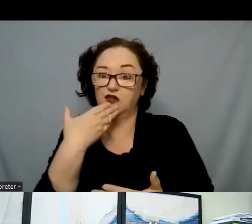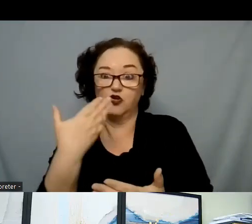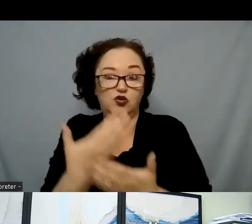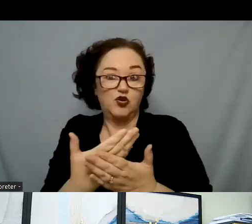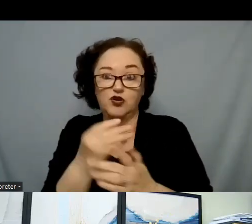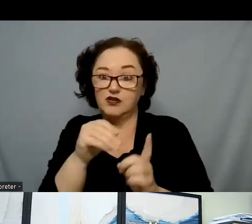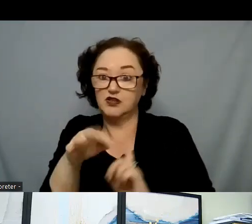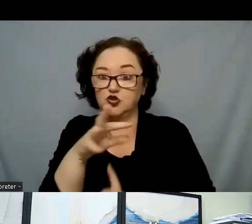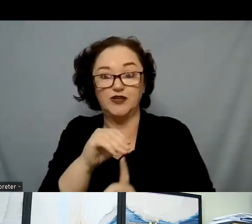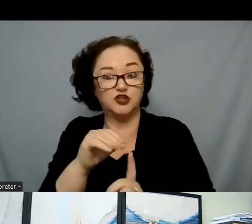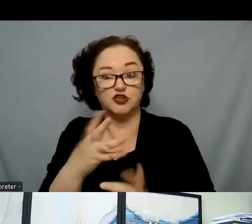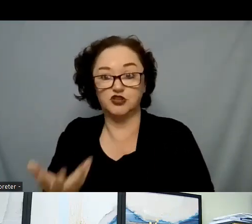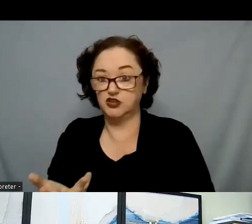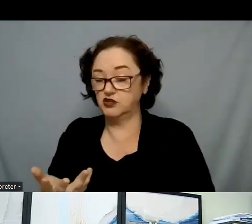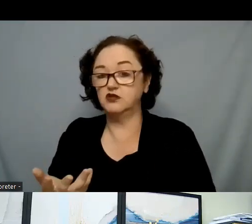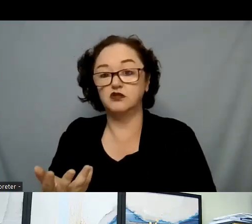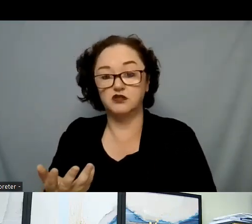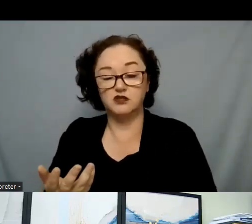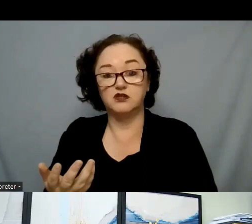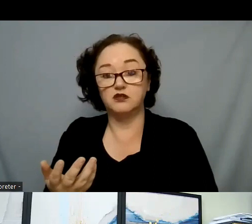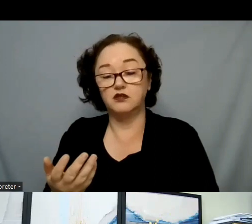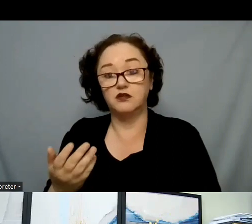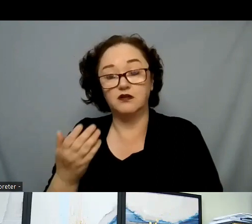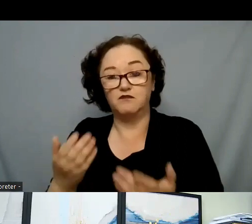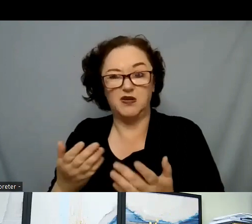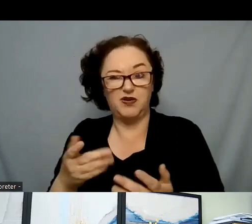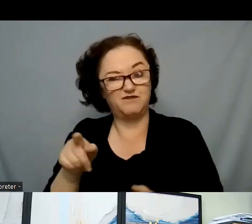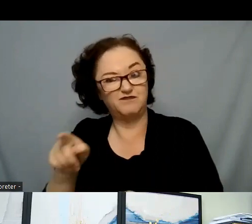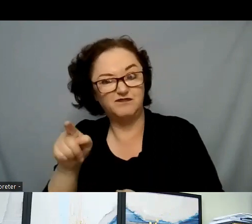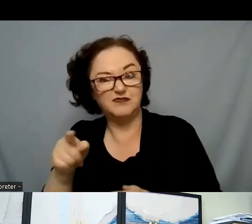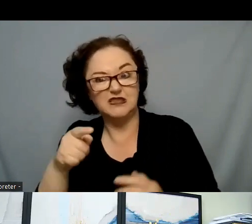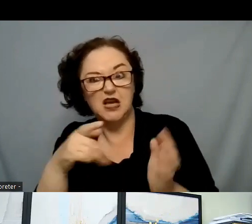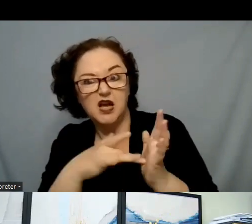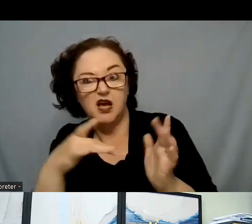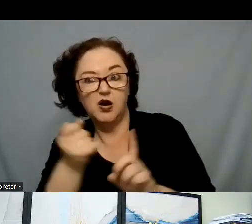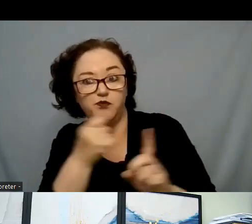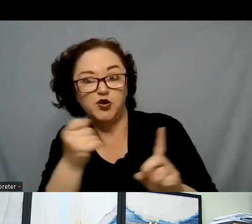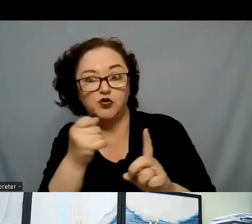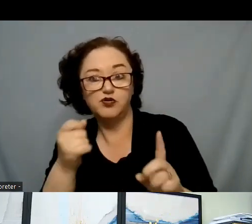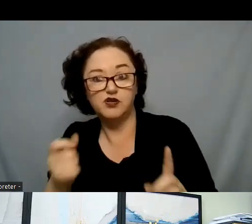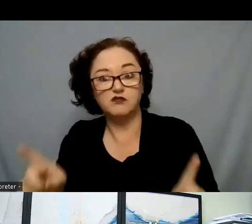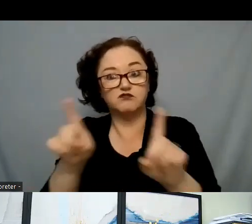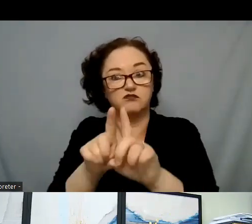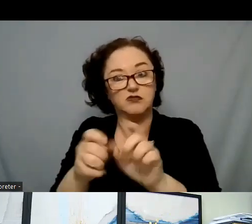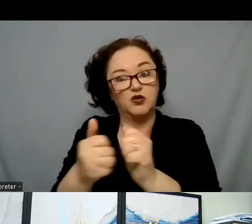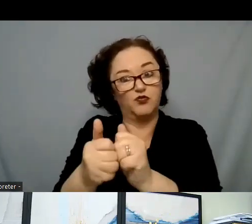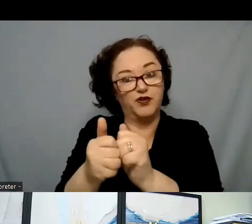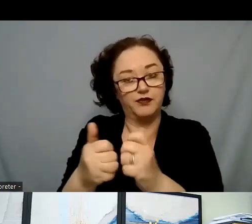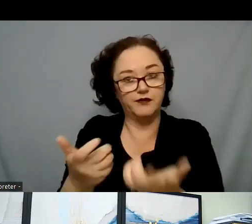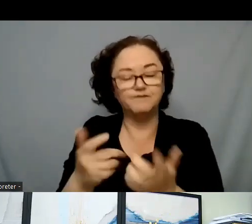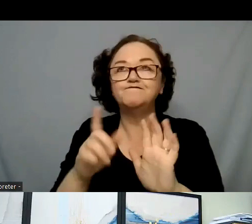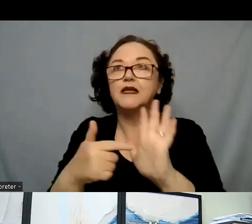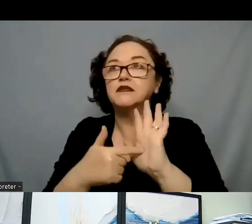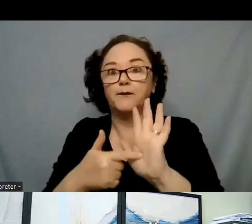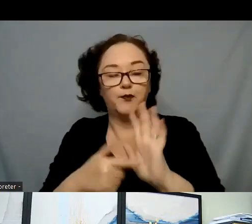front of the person who's abusing them, or who's not treating them right. So, let's take with that same example, if you're working with a young person, and